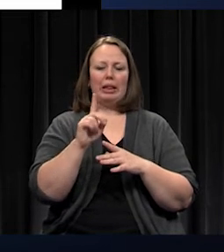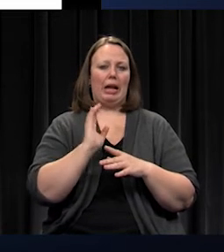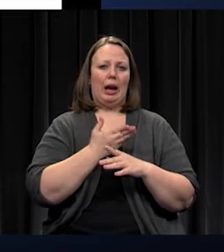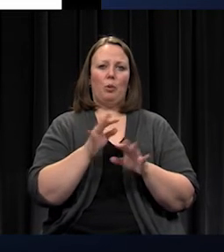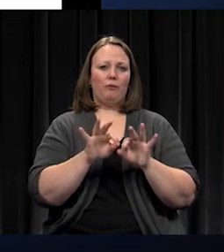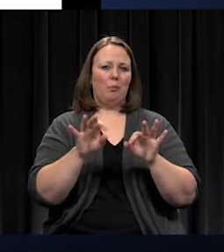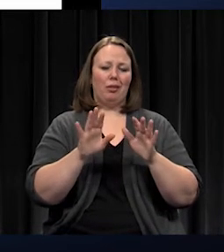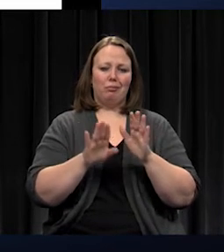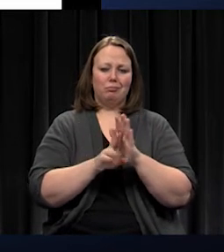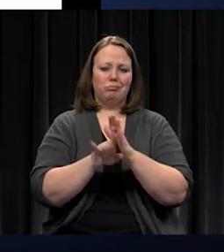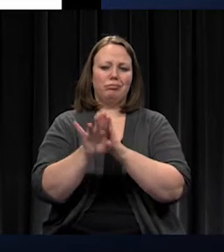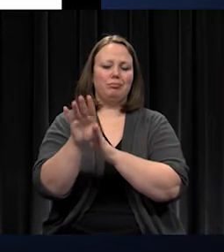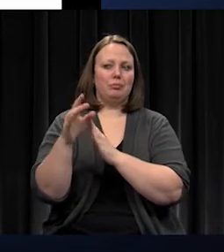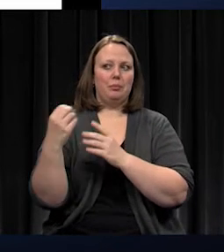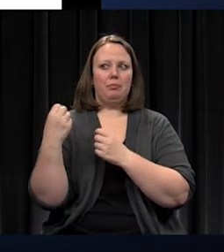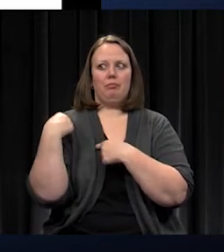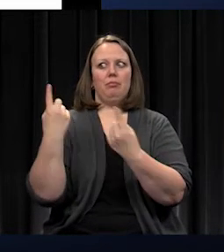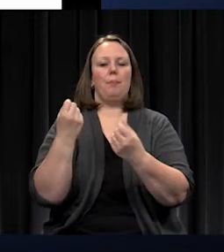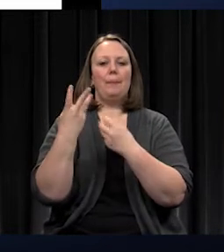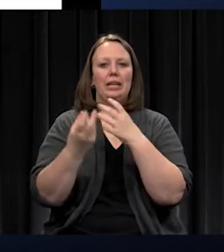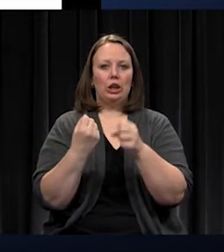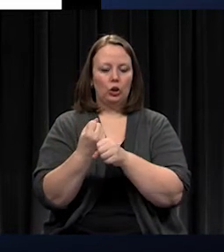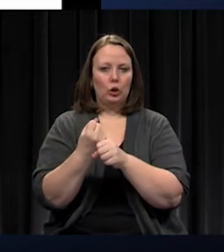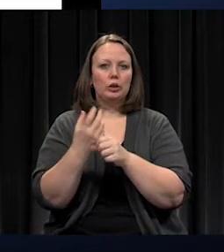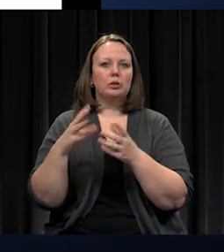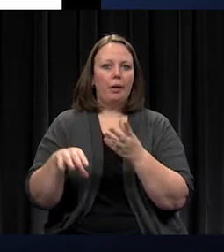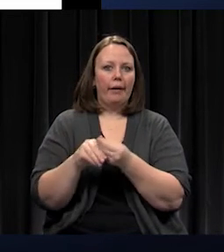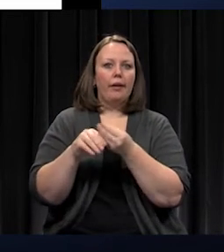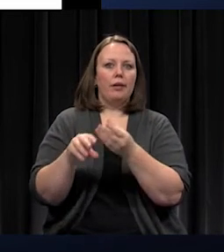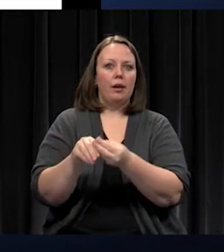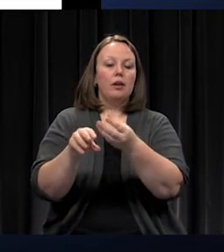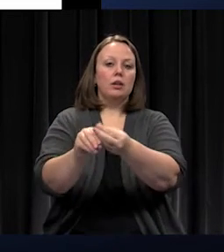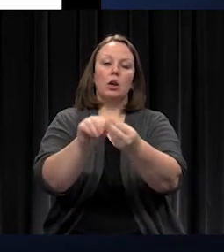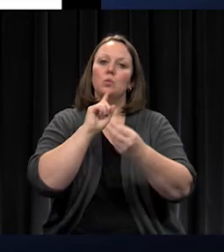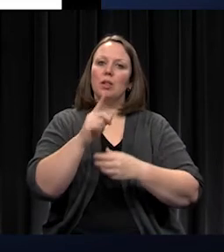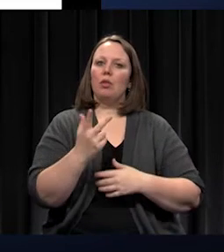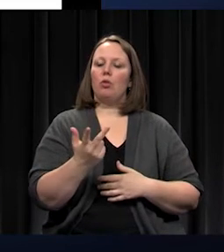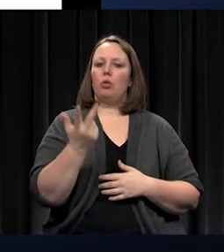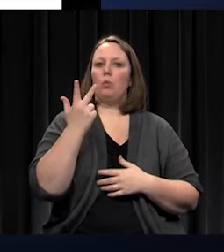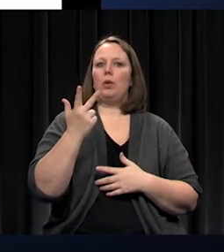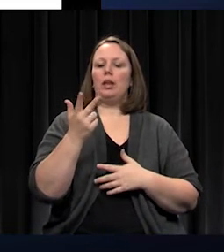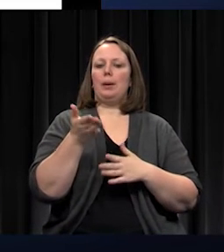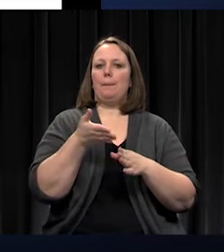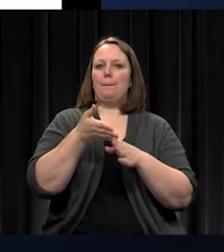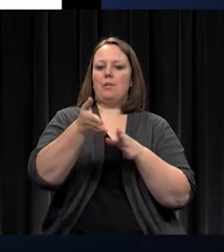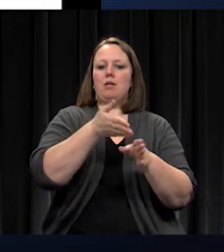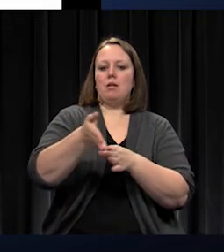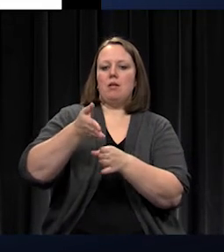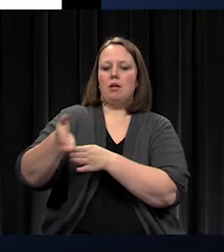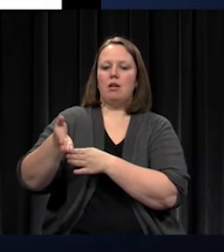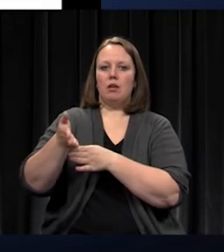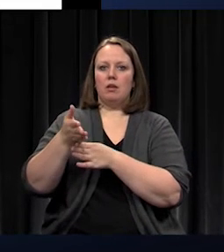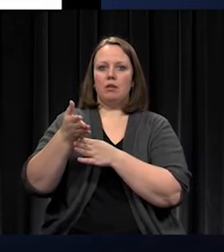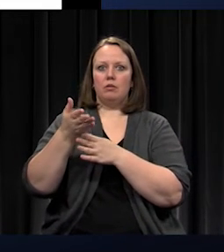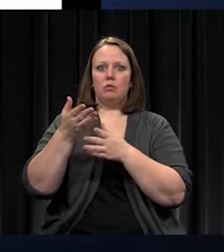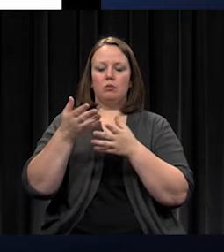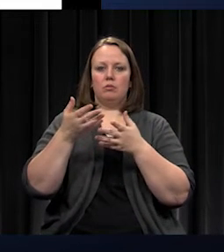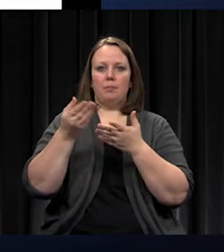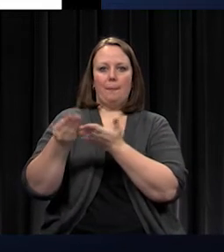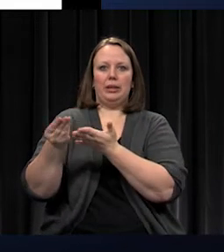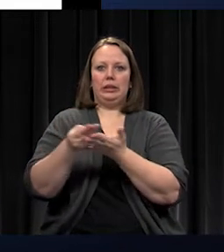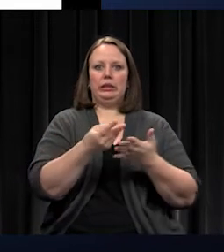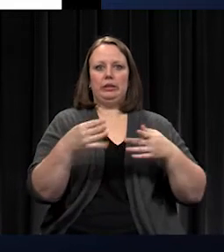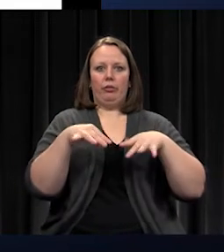added pieces to it. And it really had three major sources of funding that would flow through the pipes. And we would come up with operating